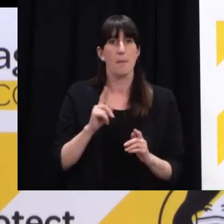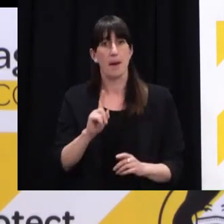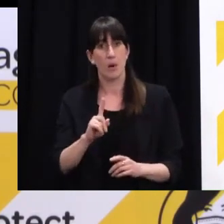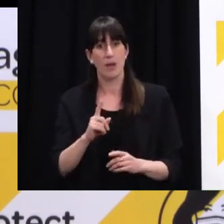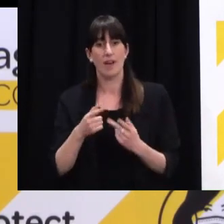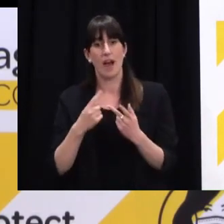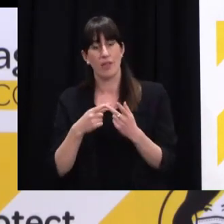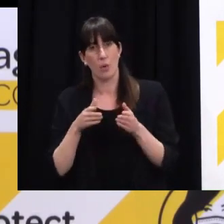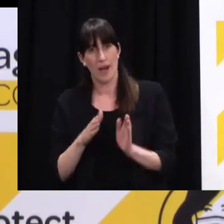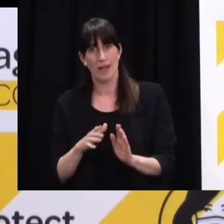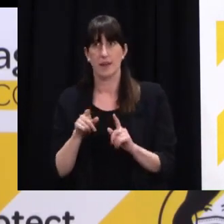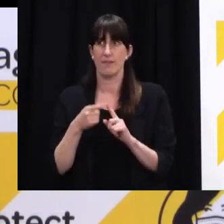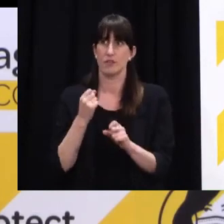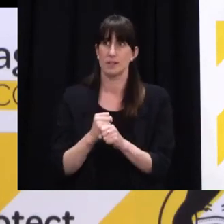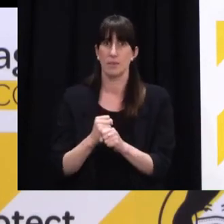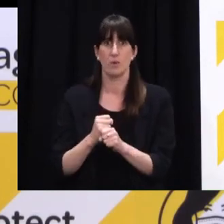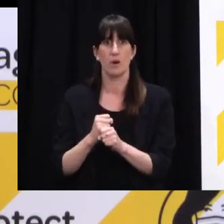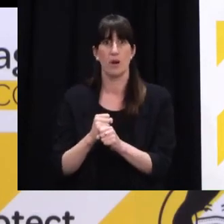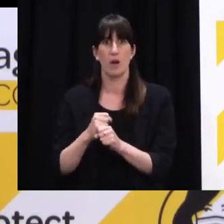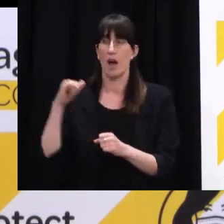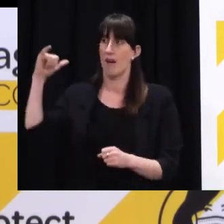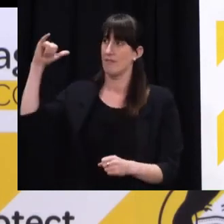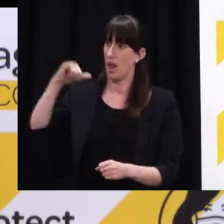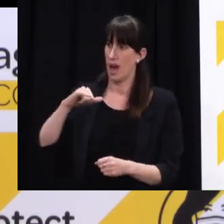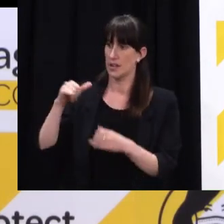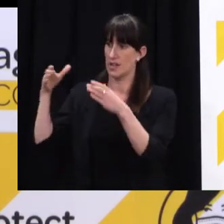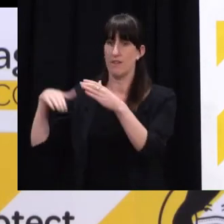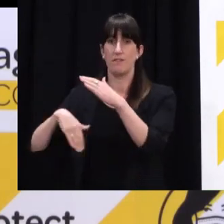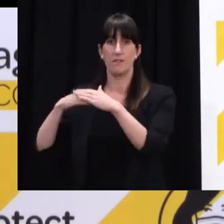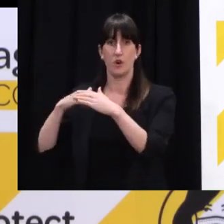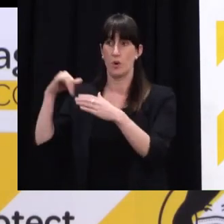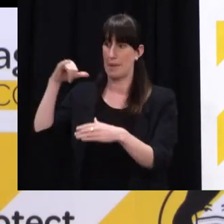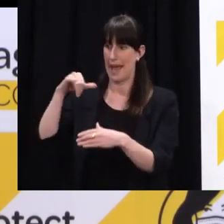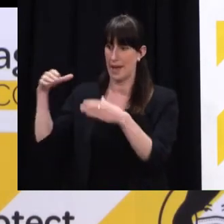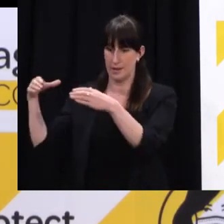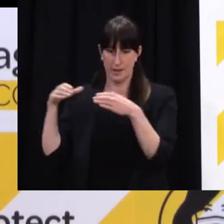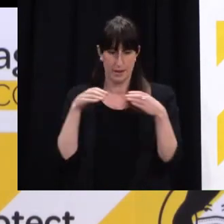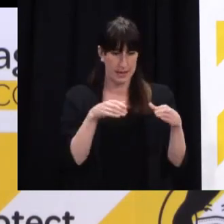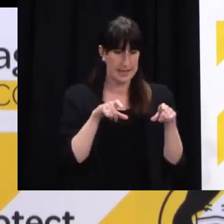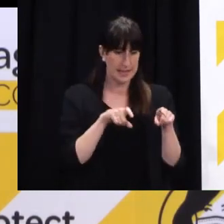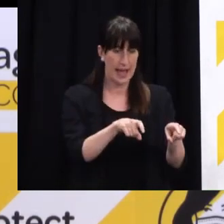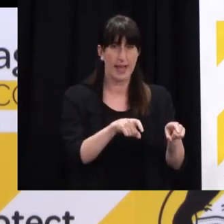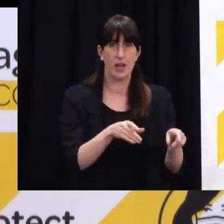-departure testing, and so on, and I think there are probably some even more initiatives that we can likely introduce there.